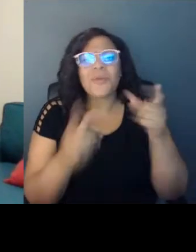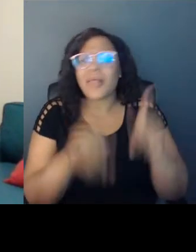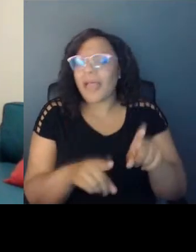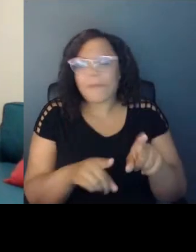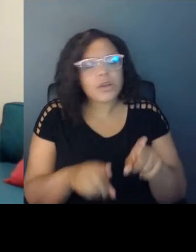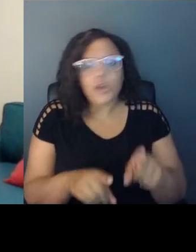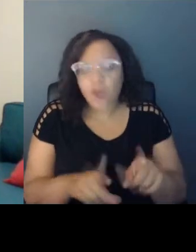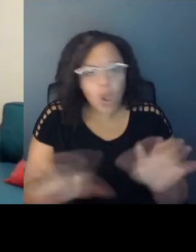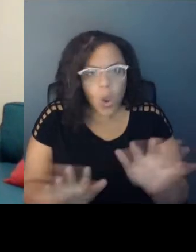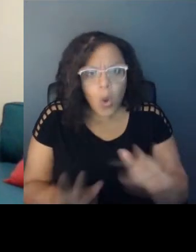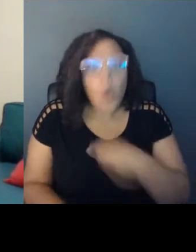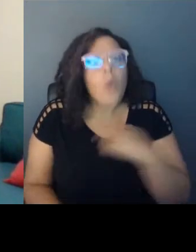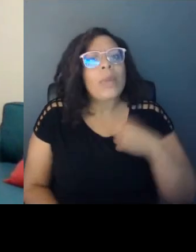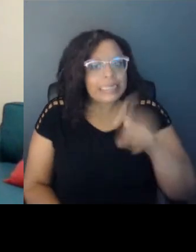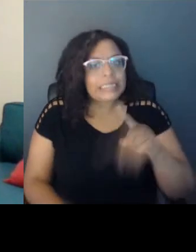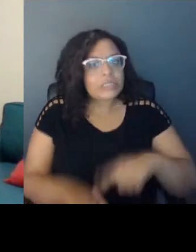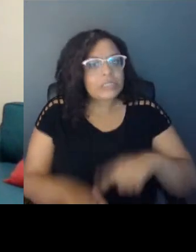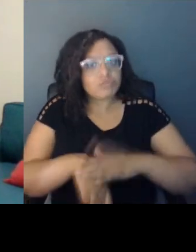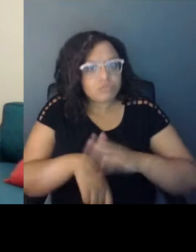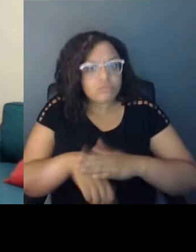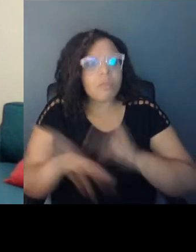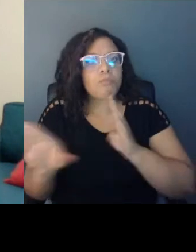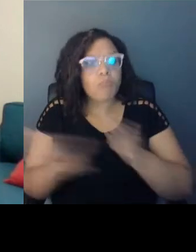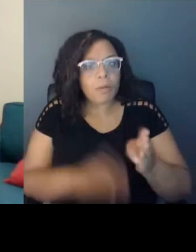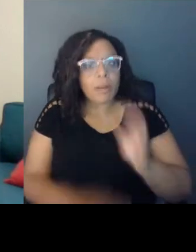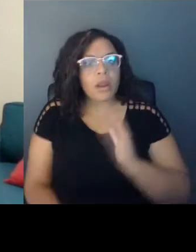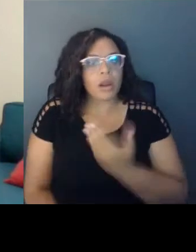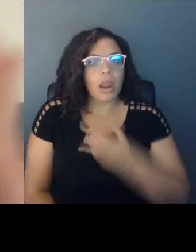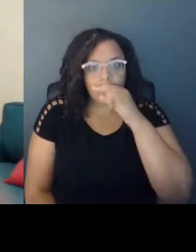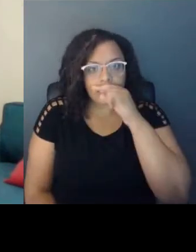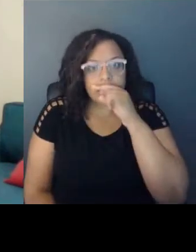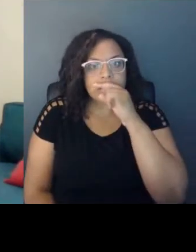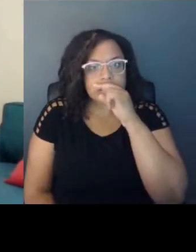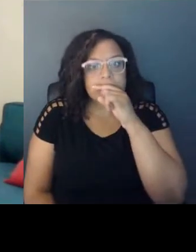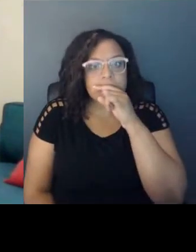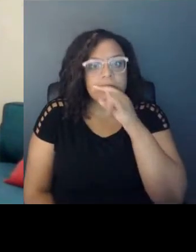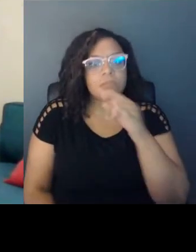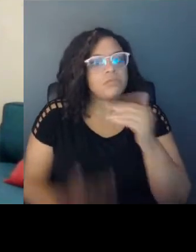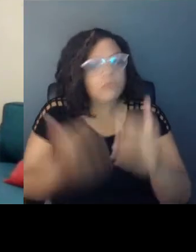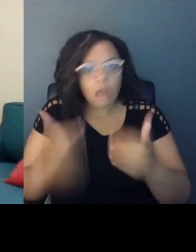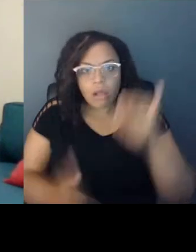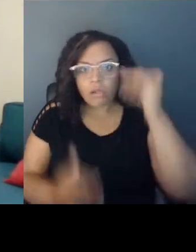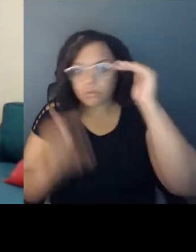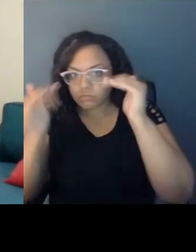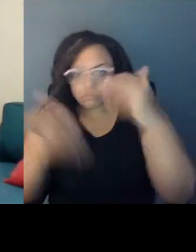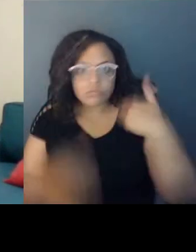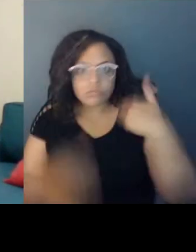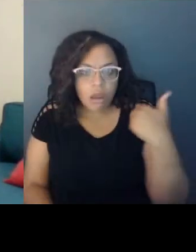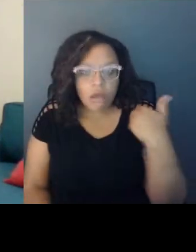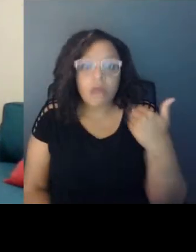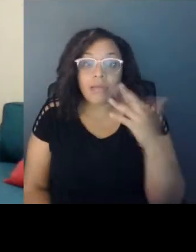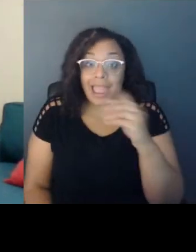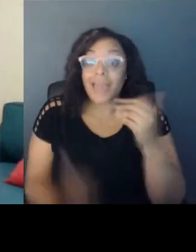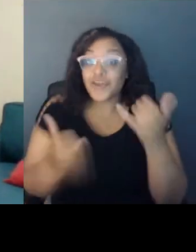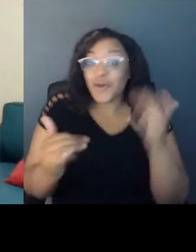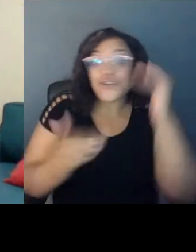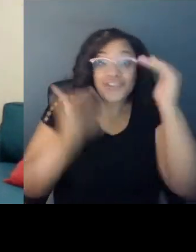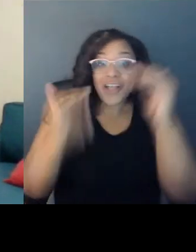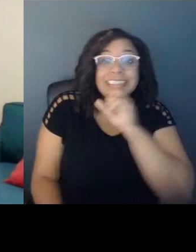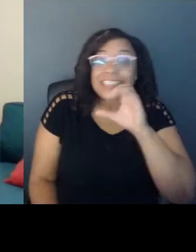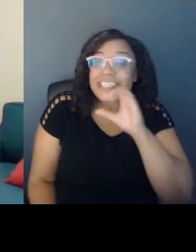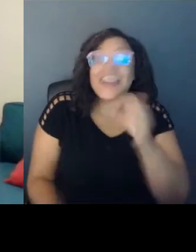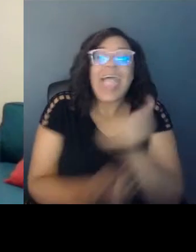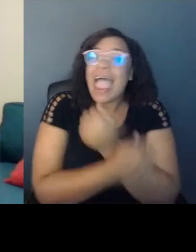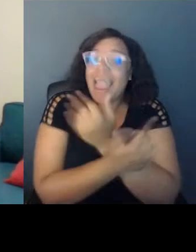prepare children, adolescents, young adults, and current adults, seniors, everyone needs